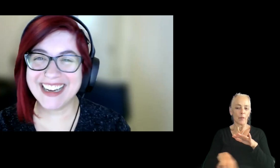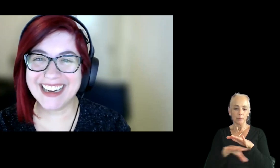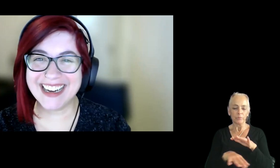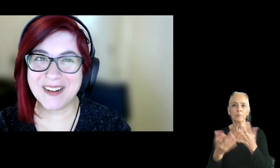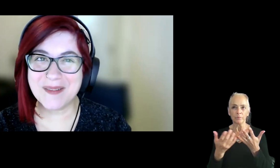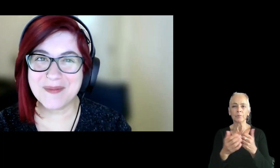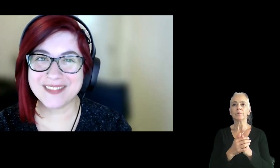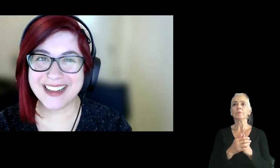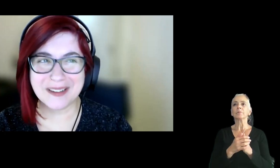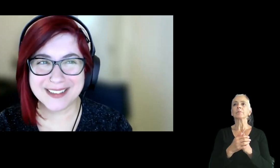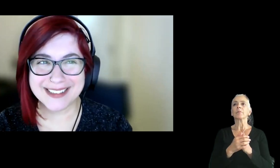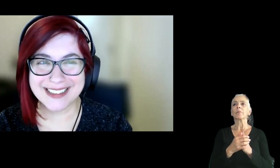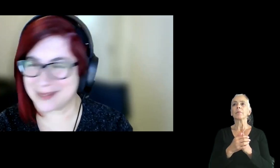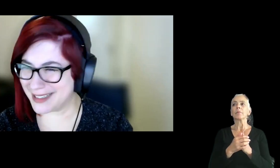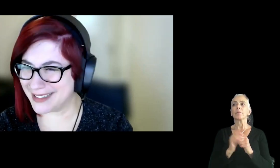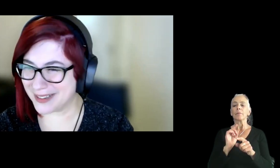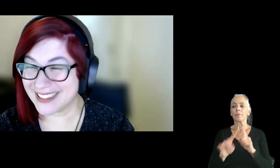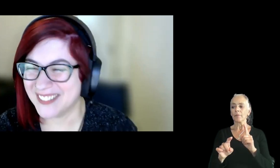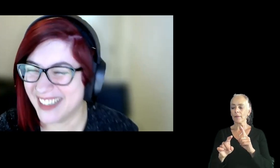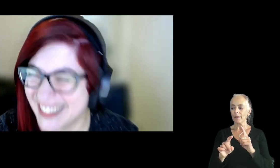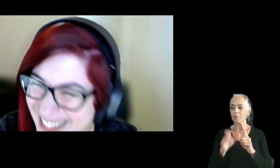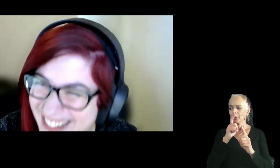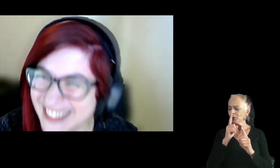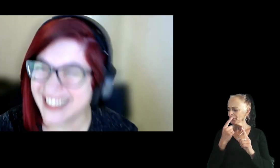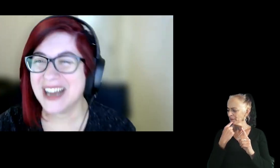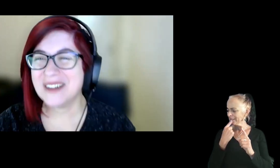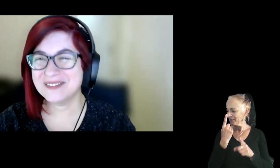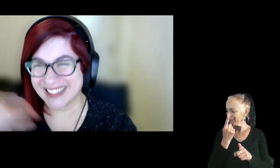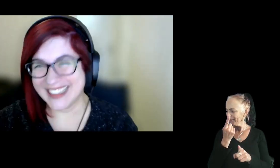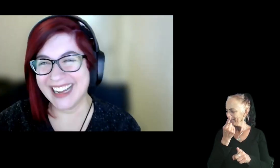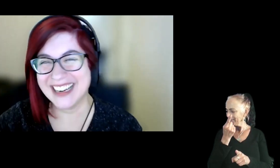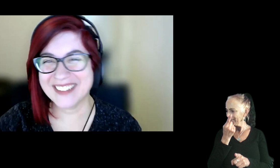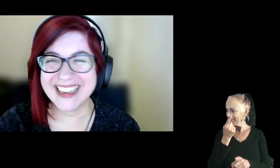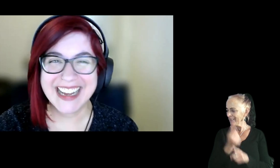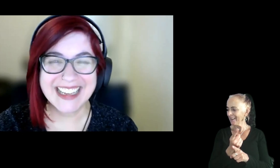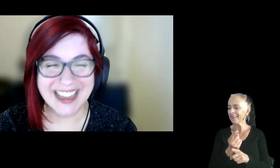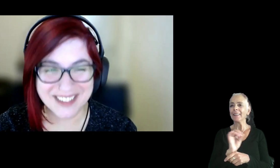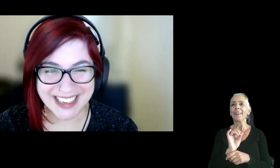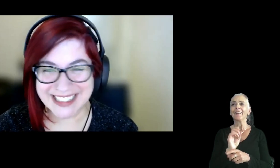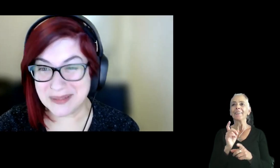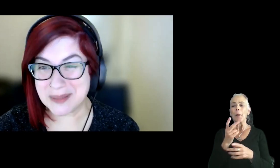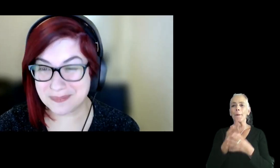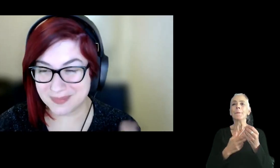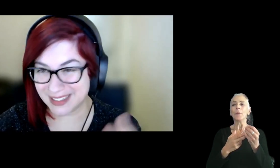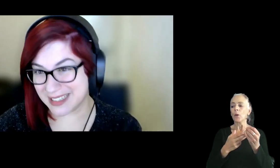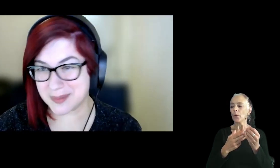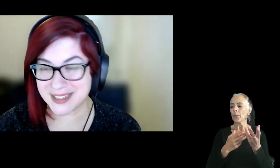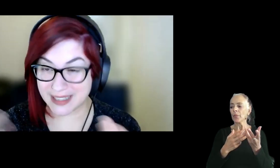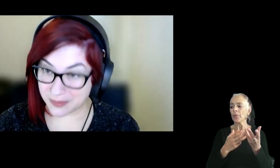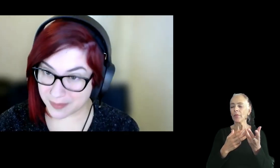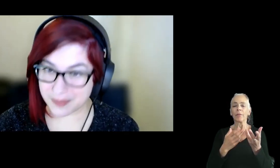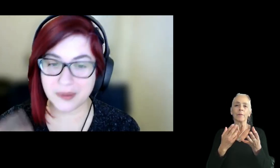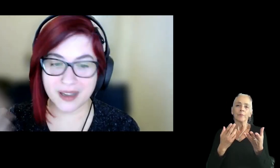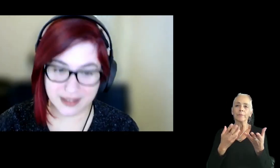but, um, I don't know if it's, I'm saying this correctly, but, um, but they kind of like navigate the same, the same